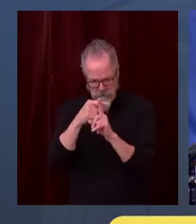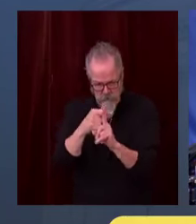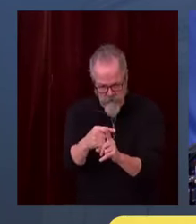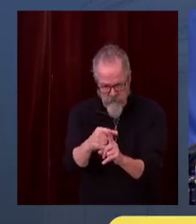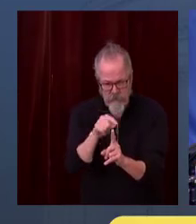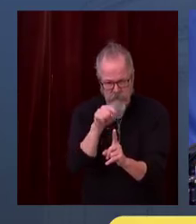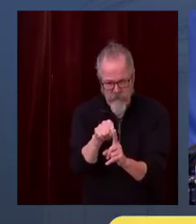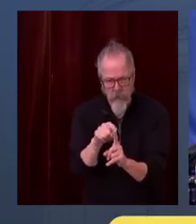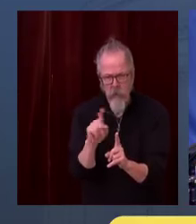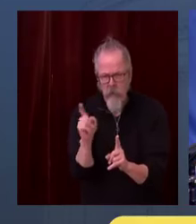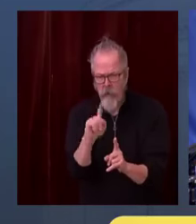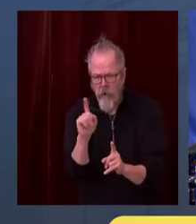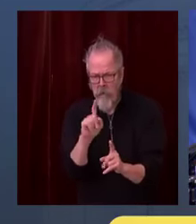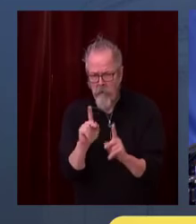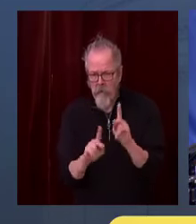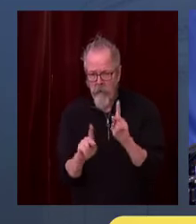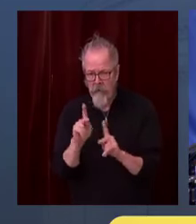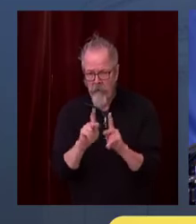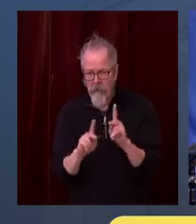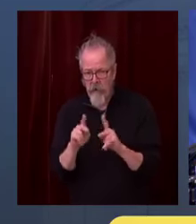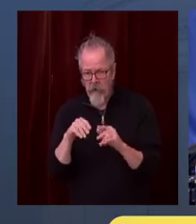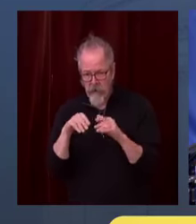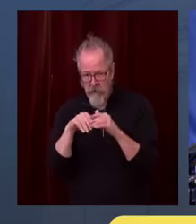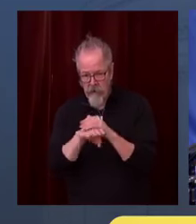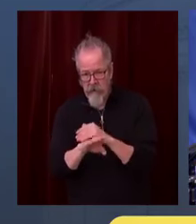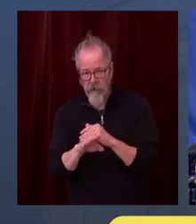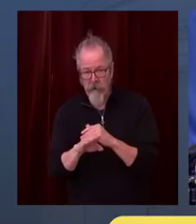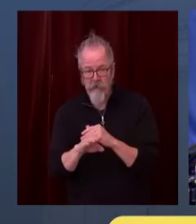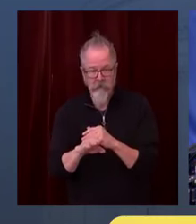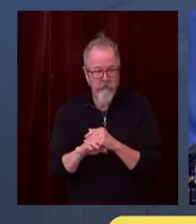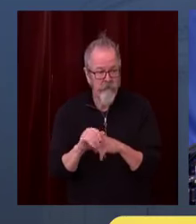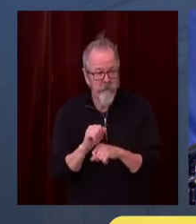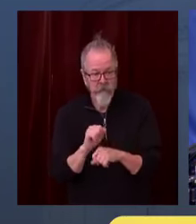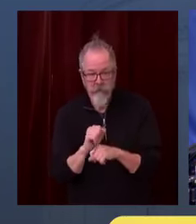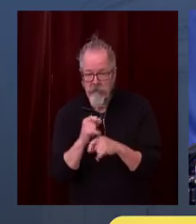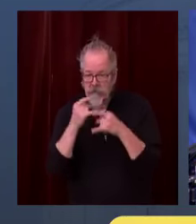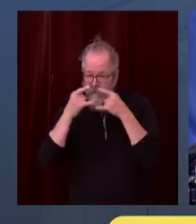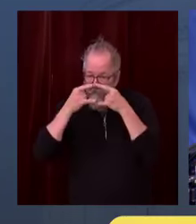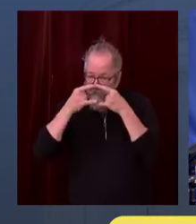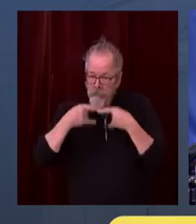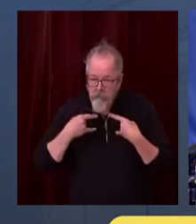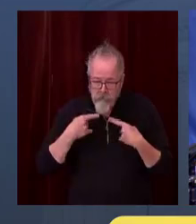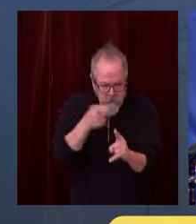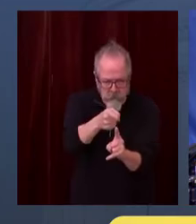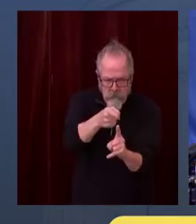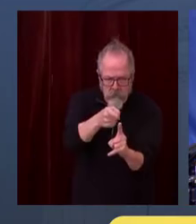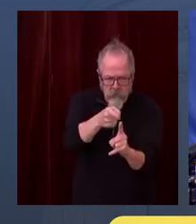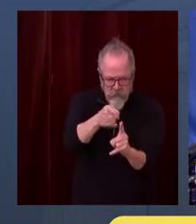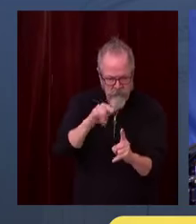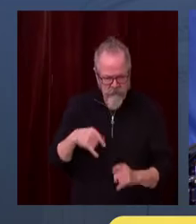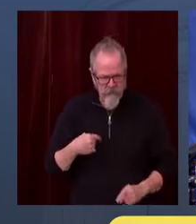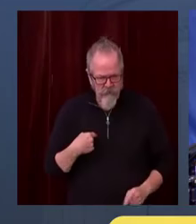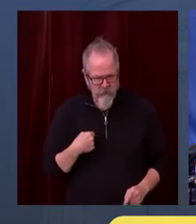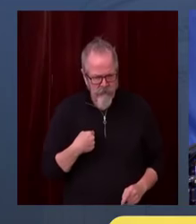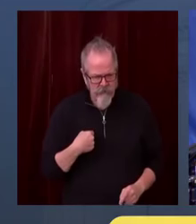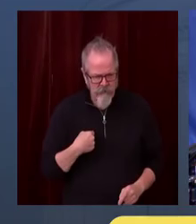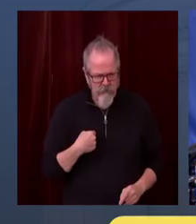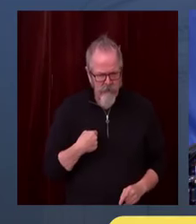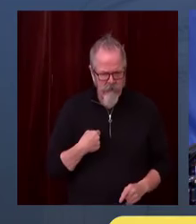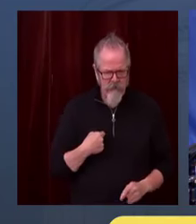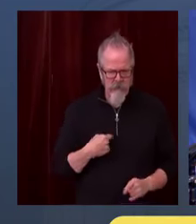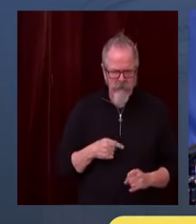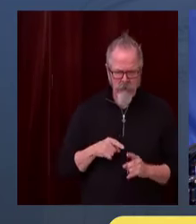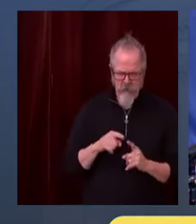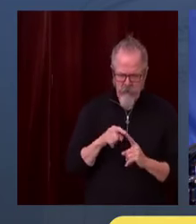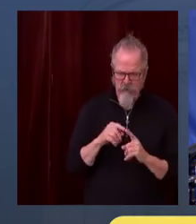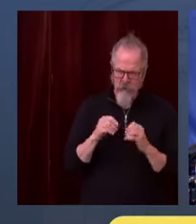We thought there's a reasonable chance that if we just deal with that type of environment where people, by necessity, are in